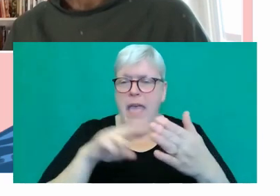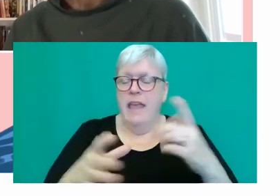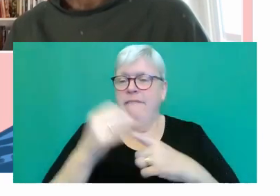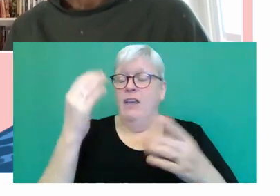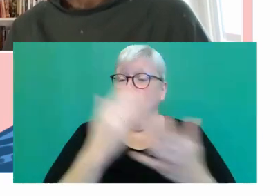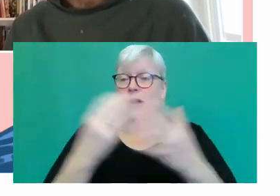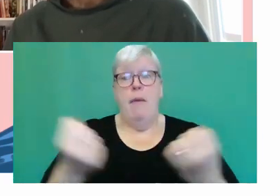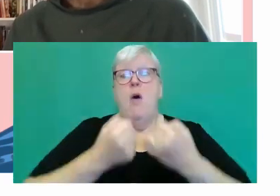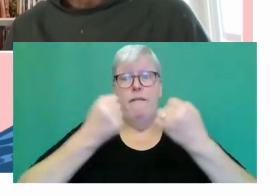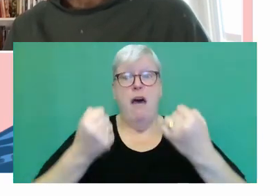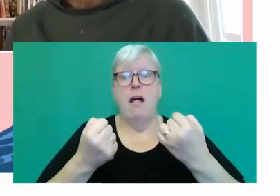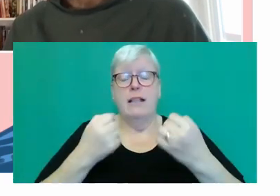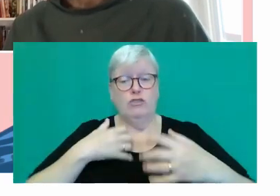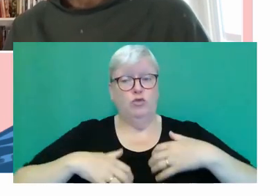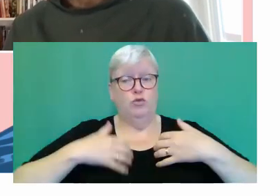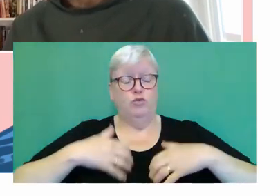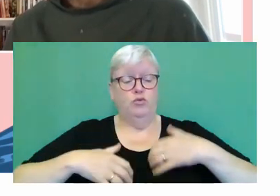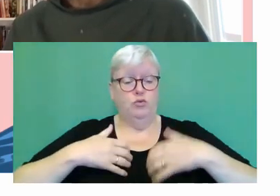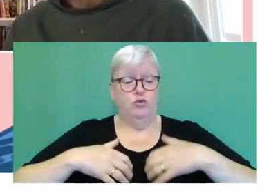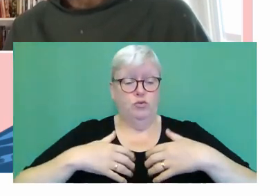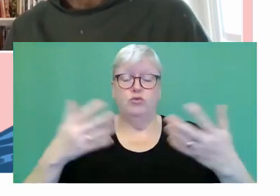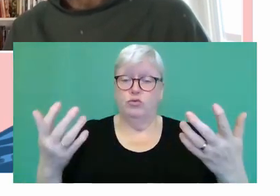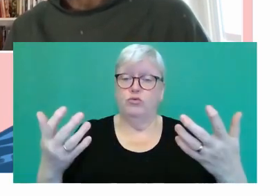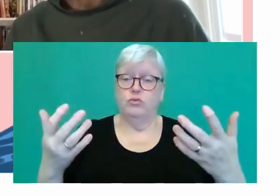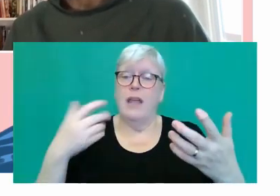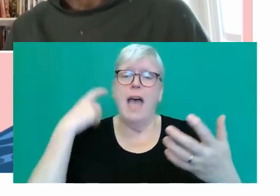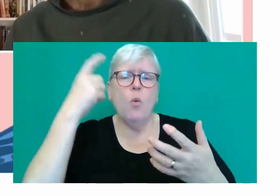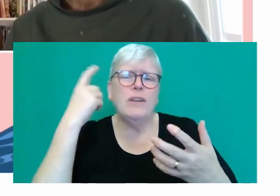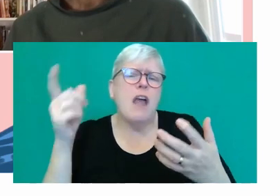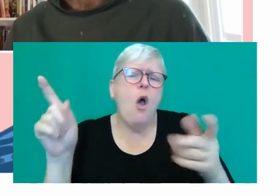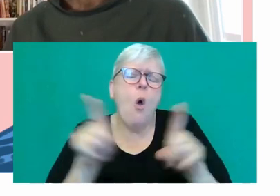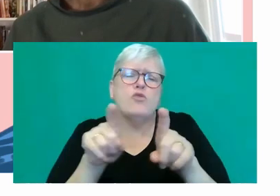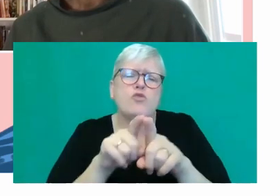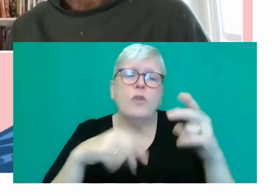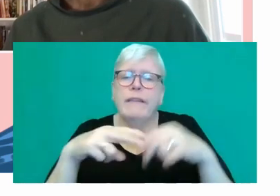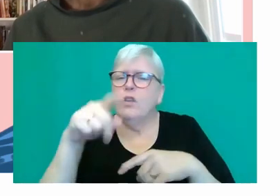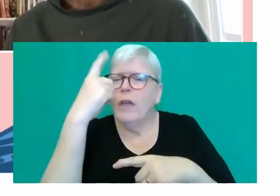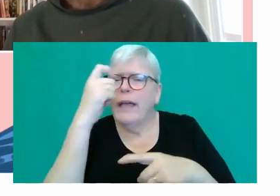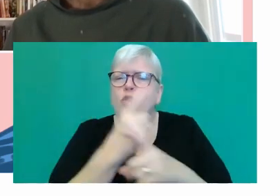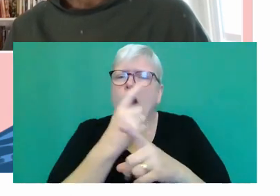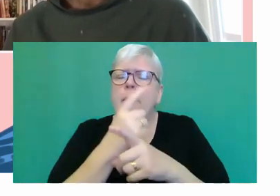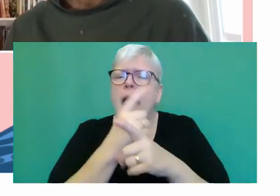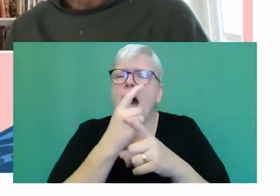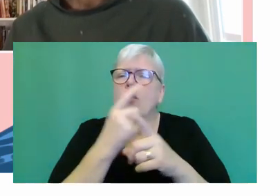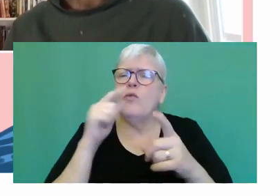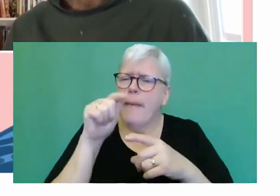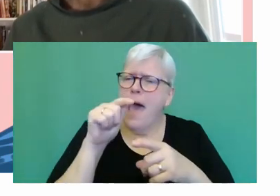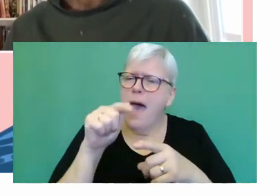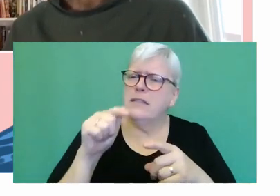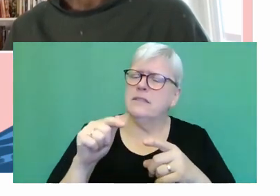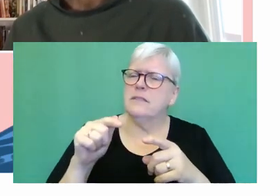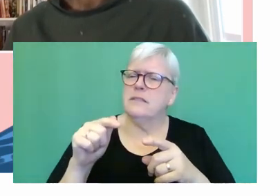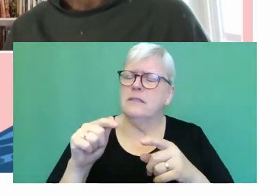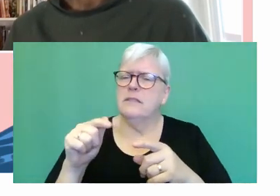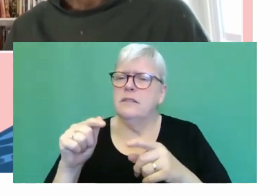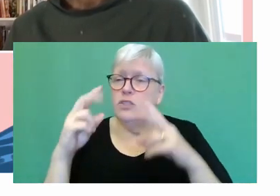and interesting in the narrative. And I wondered also, if you could talk a bit about that, but the, the research